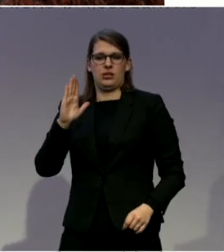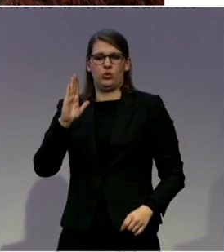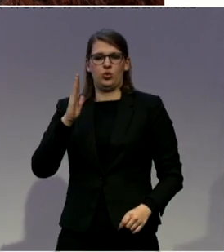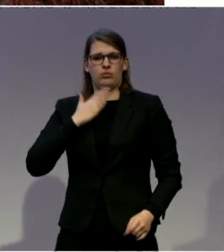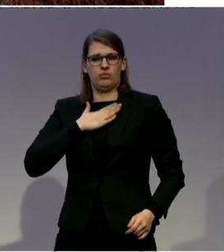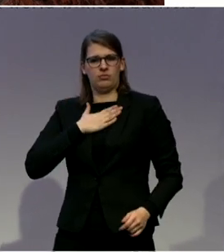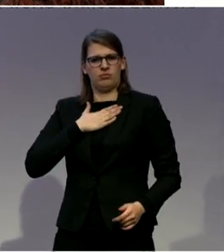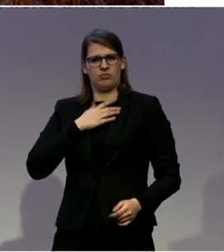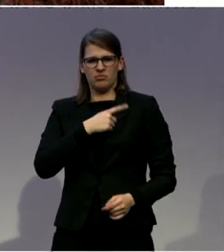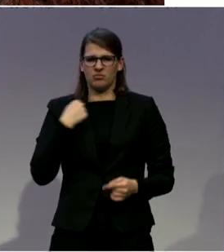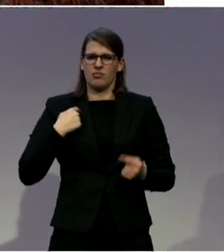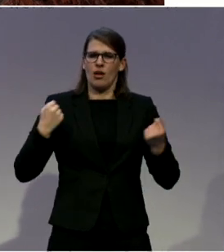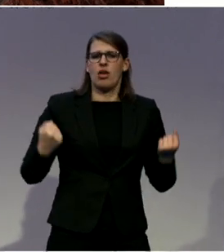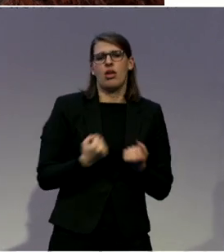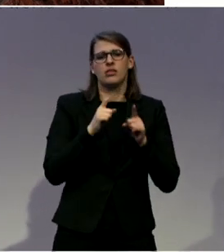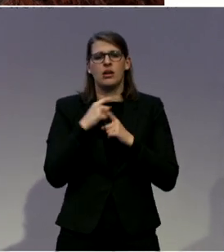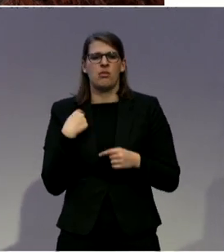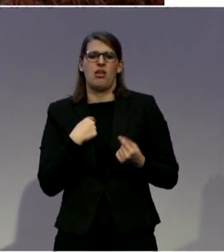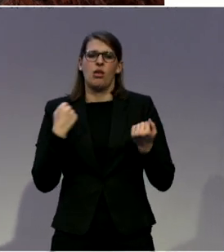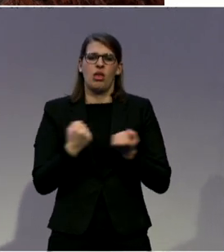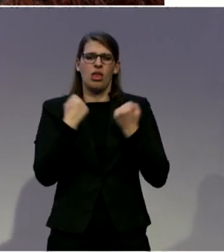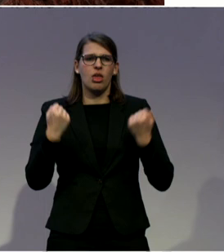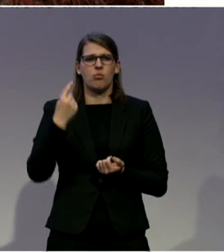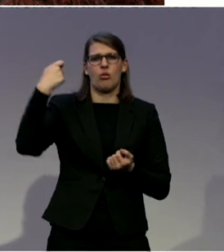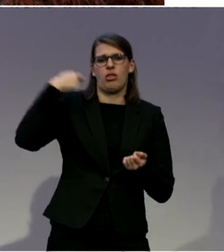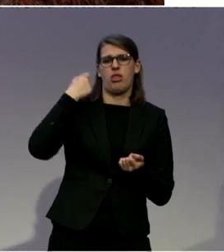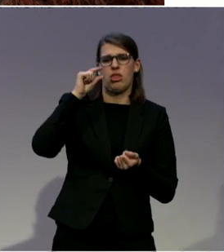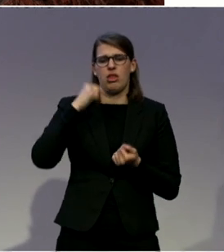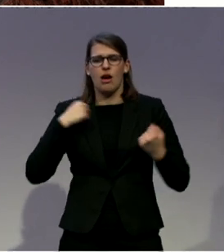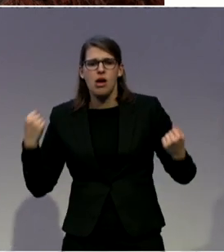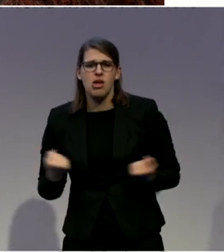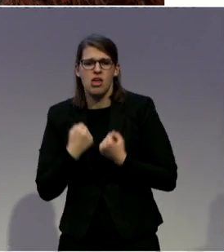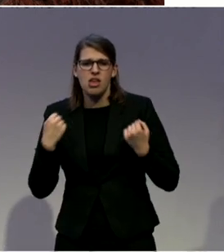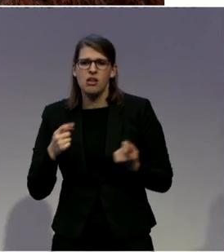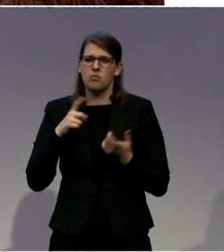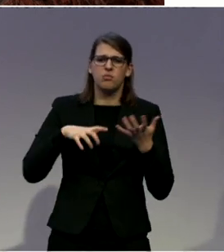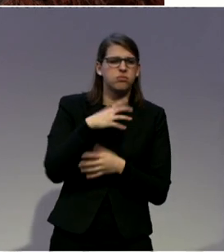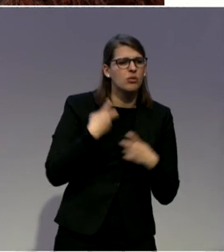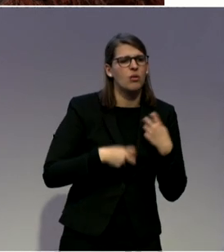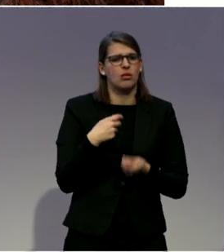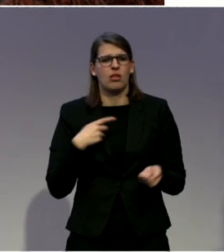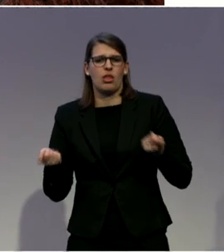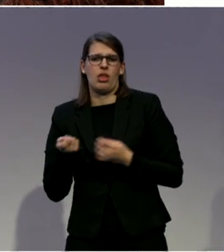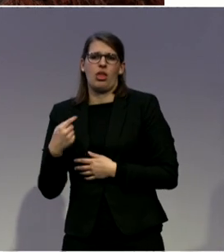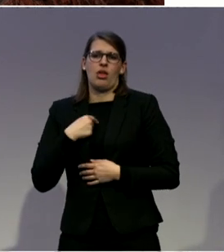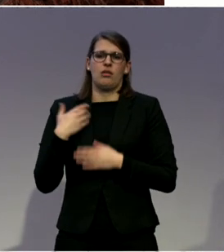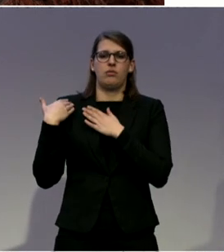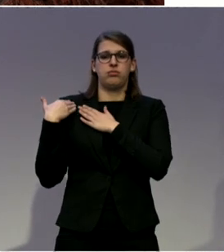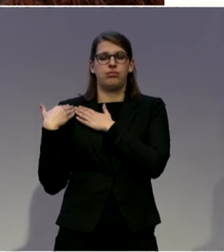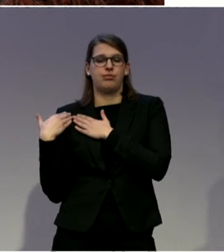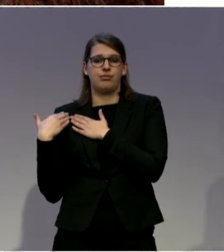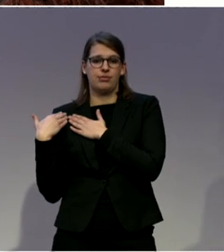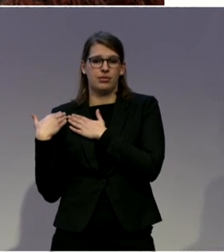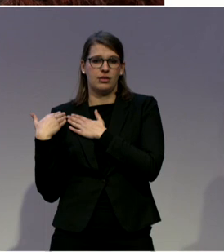services, and they were the thin line between chaos and, you know, actually keeping the train on the tracks. So